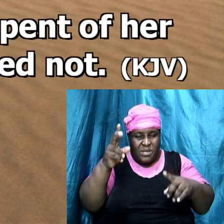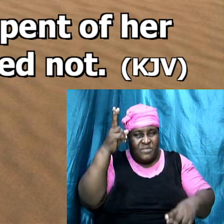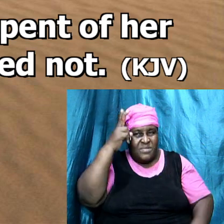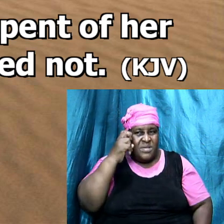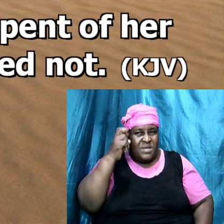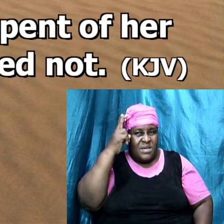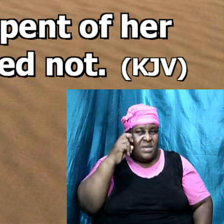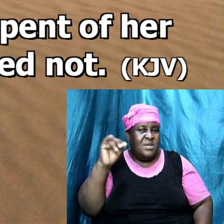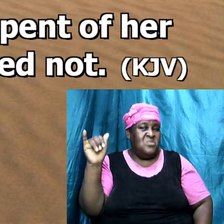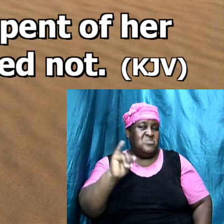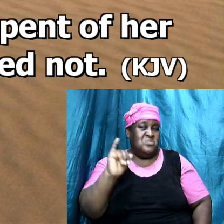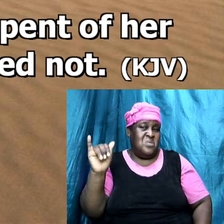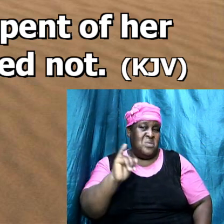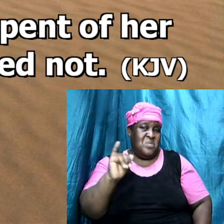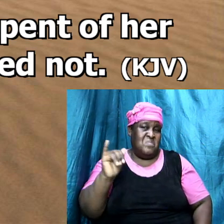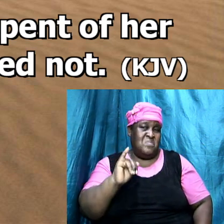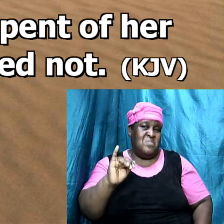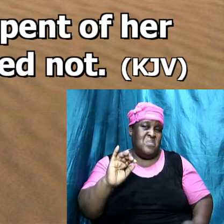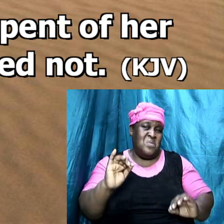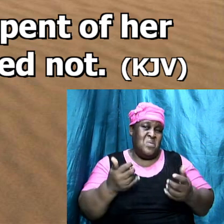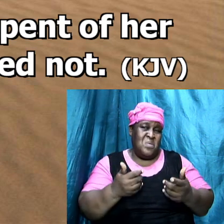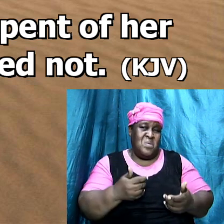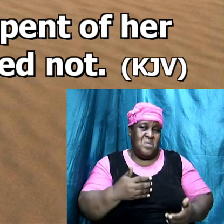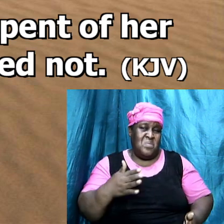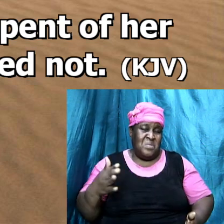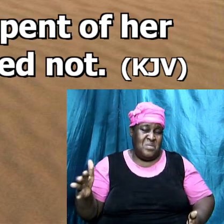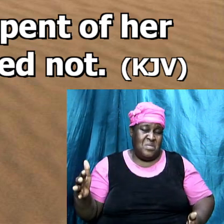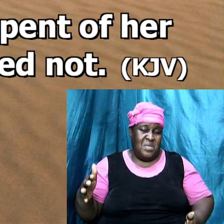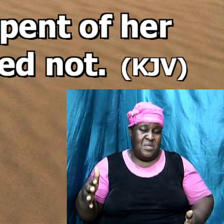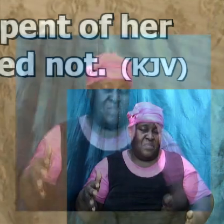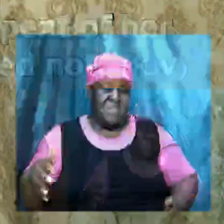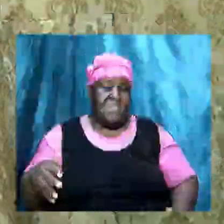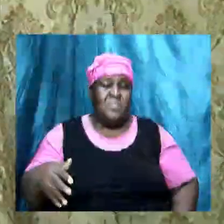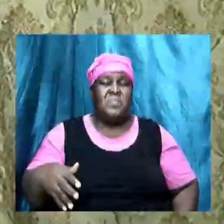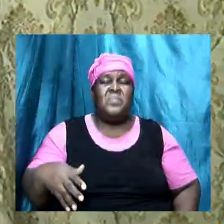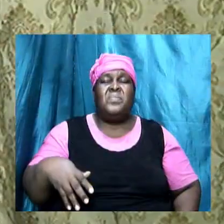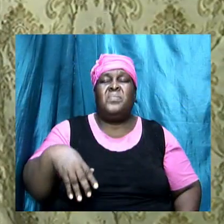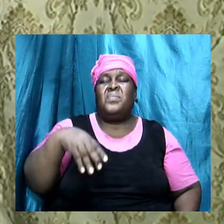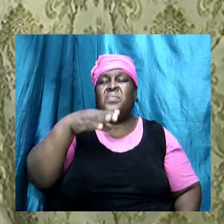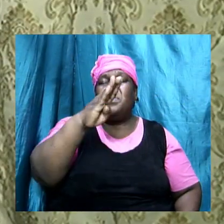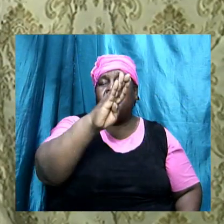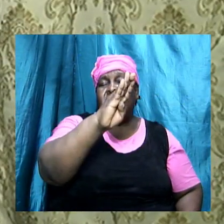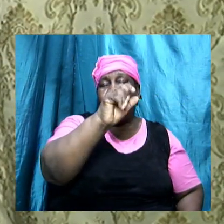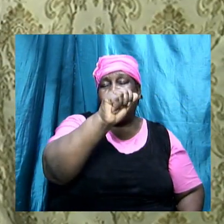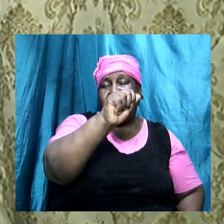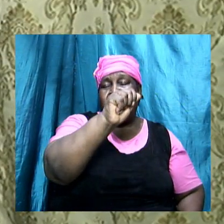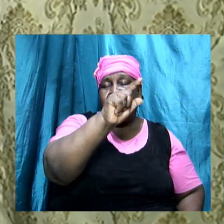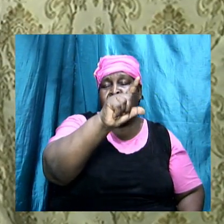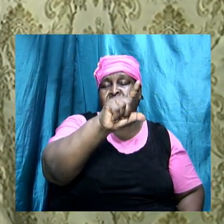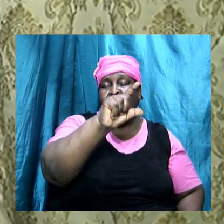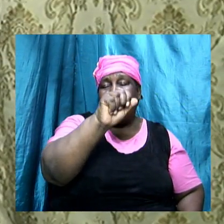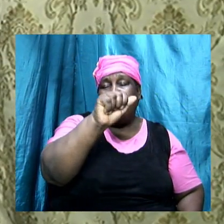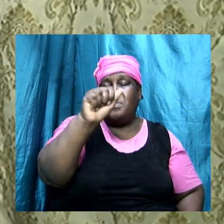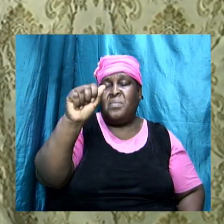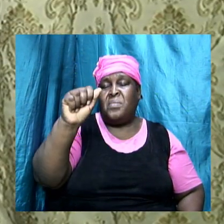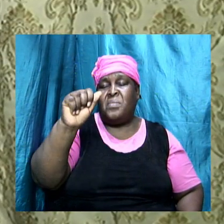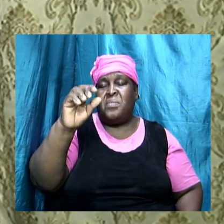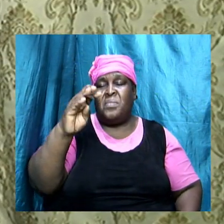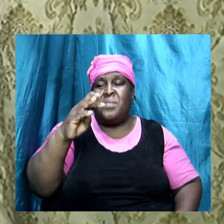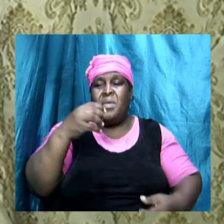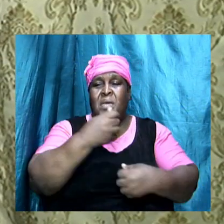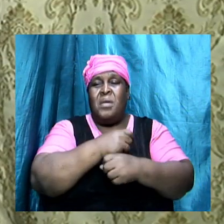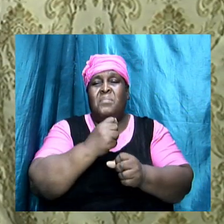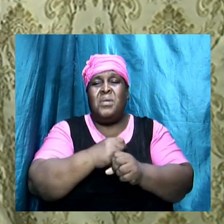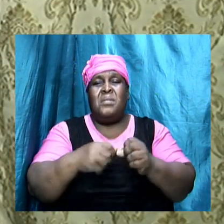similar amen but only thing that Balaam what Balaam mean thing was that he cast tumbling blocks before the